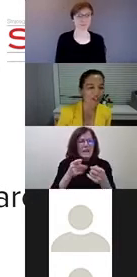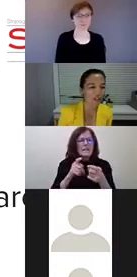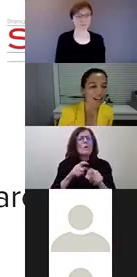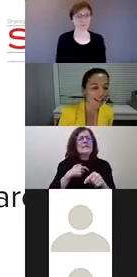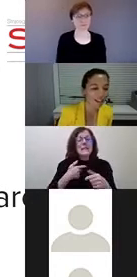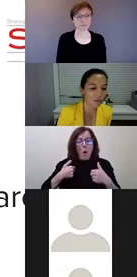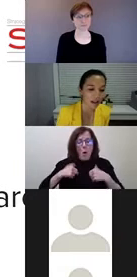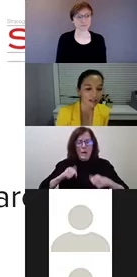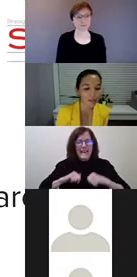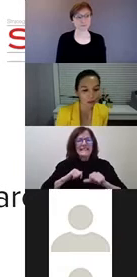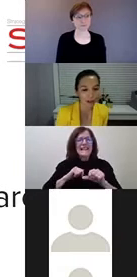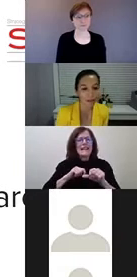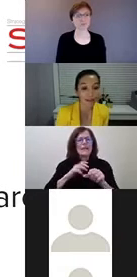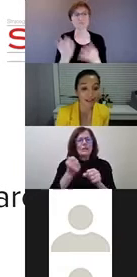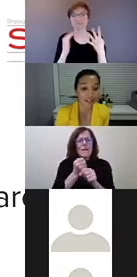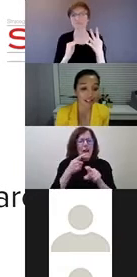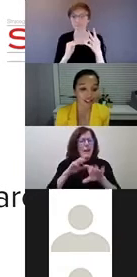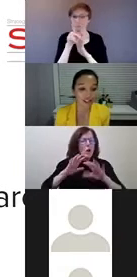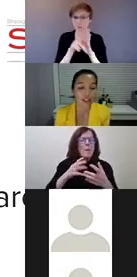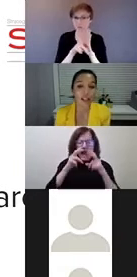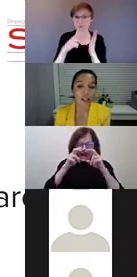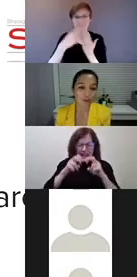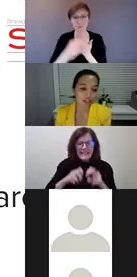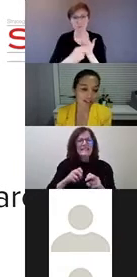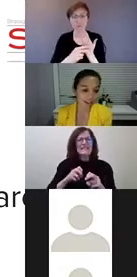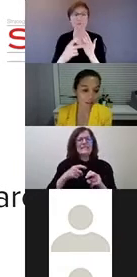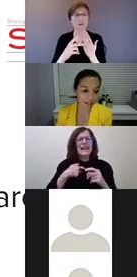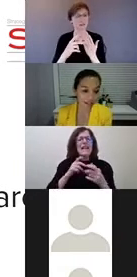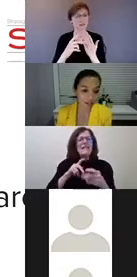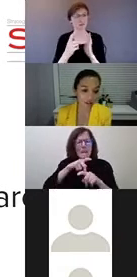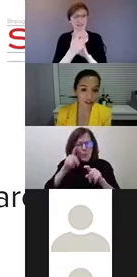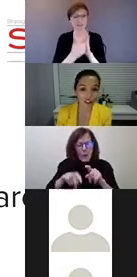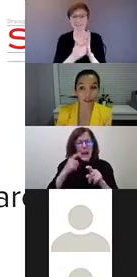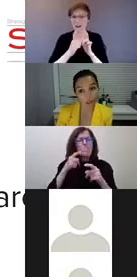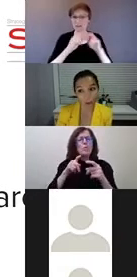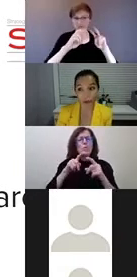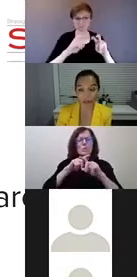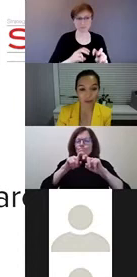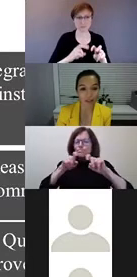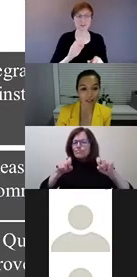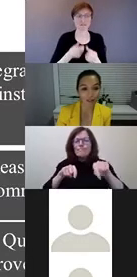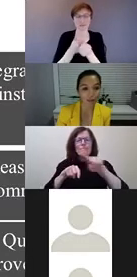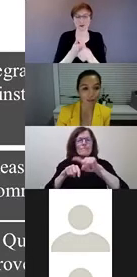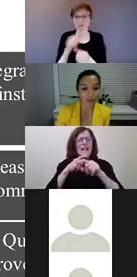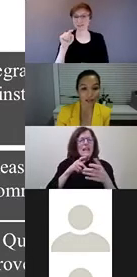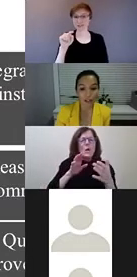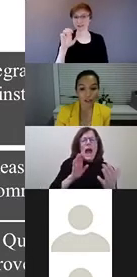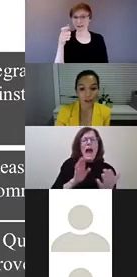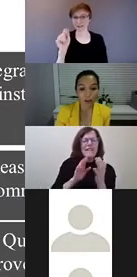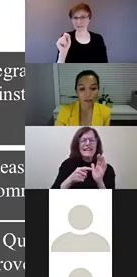doing to analyze policy programs and legislation using tax mining methodology, using those indicators.